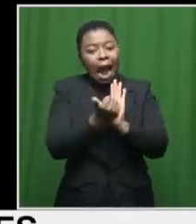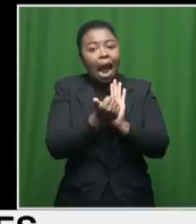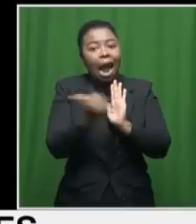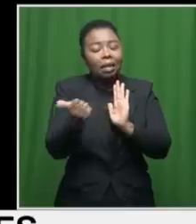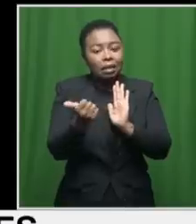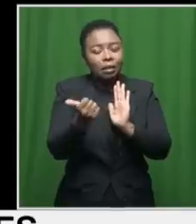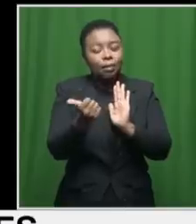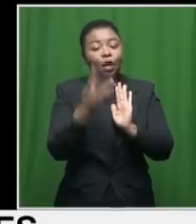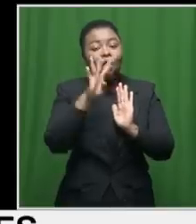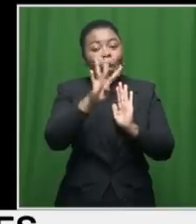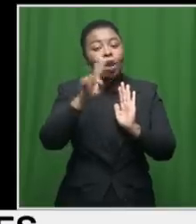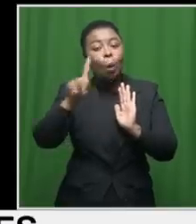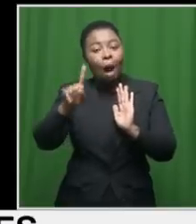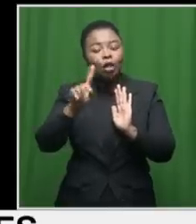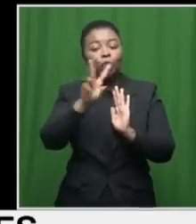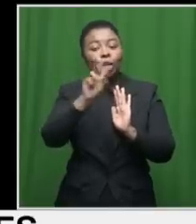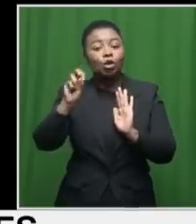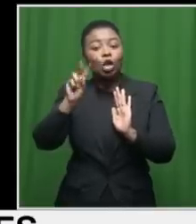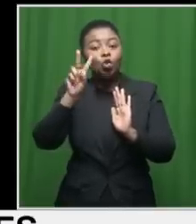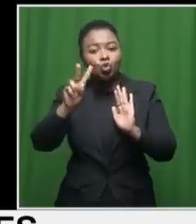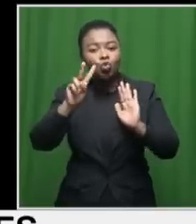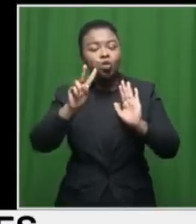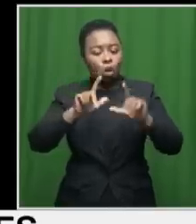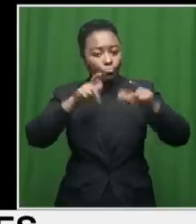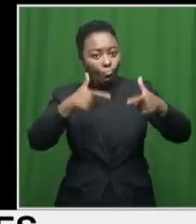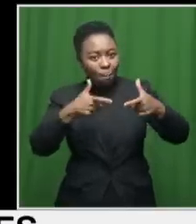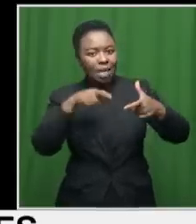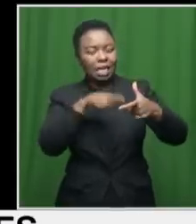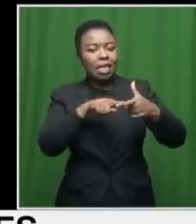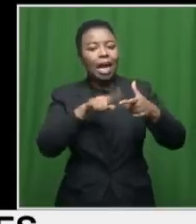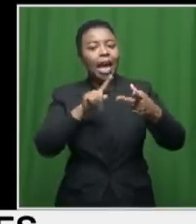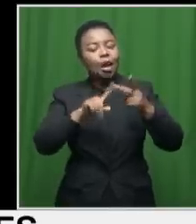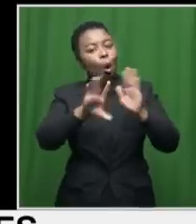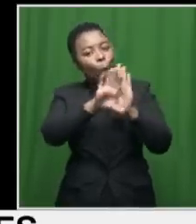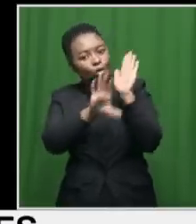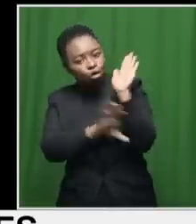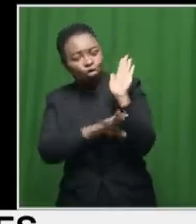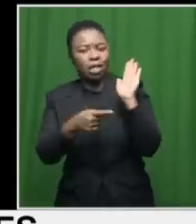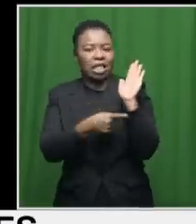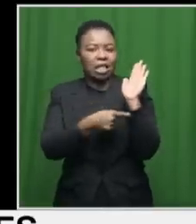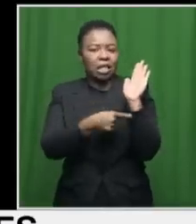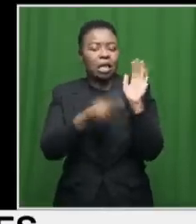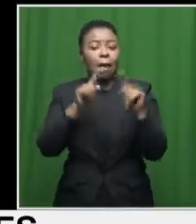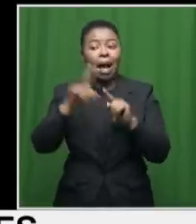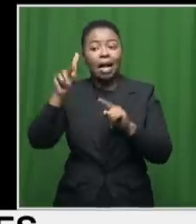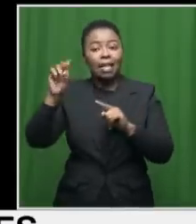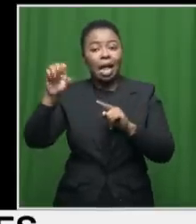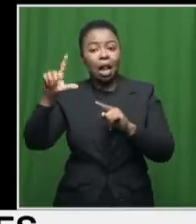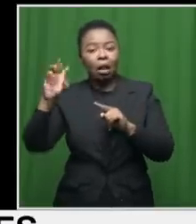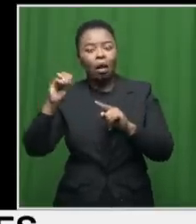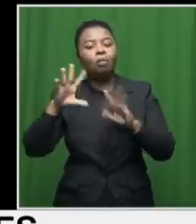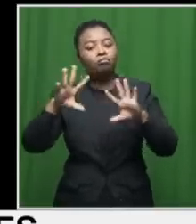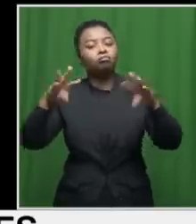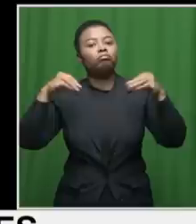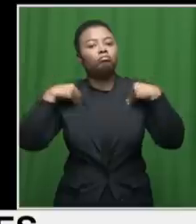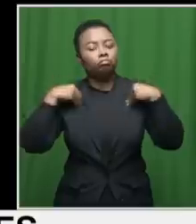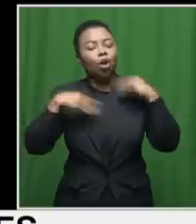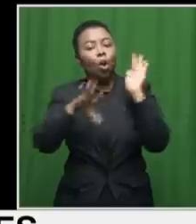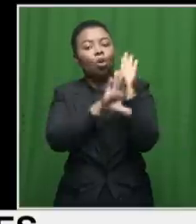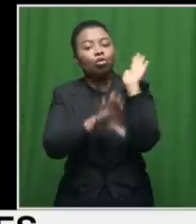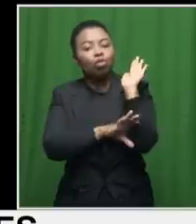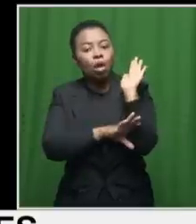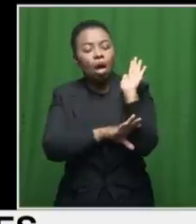of 2002, and the Constitution. Derko welcomes the decision by His Excellency President Cyril